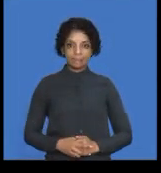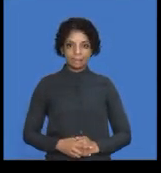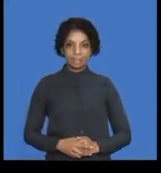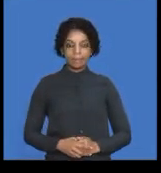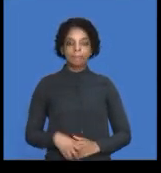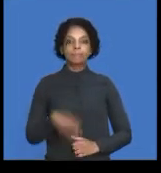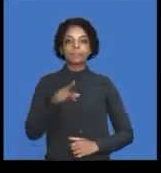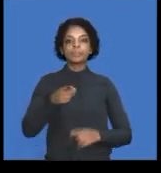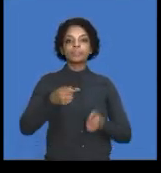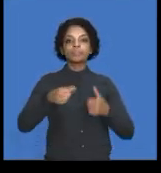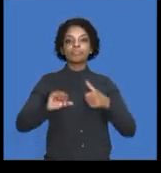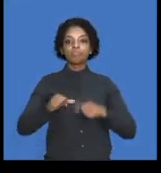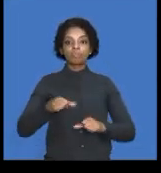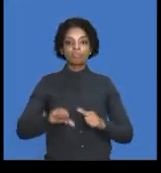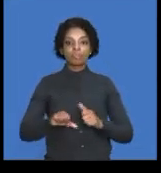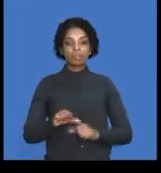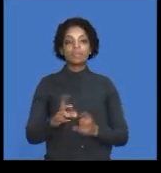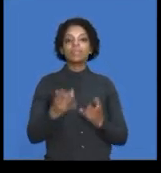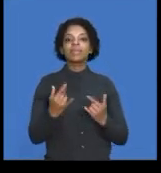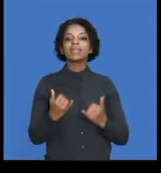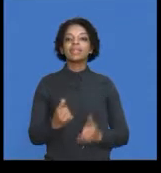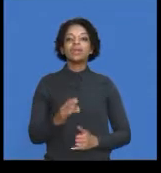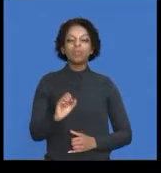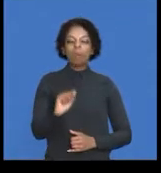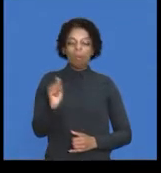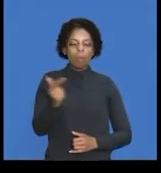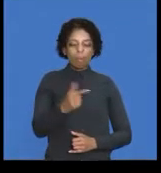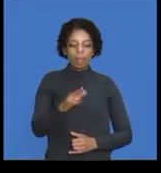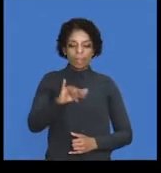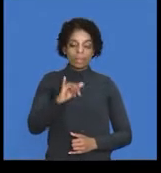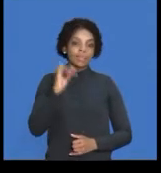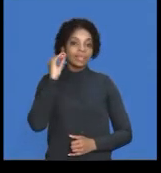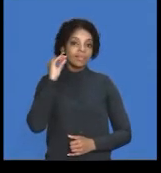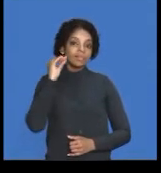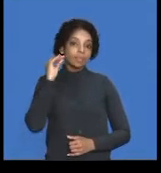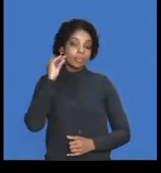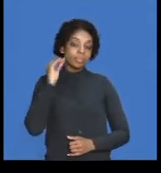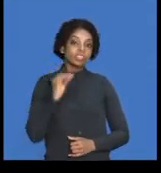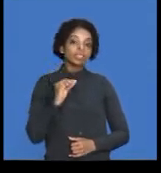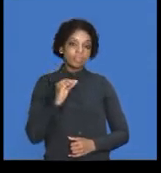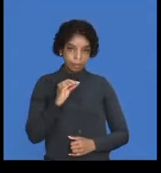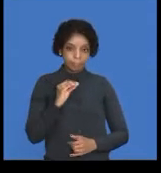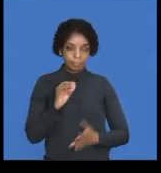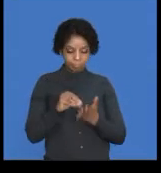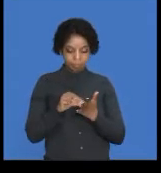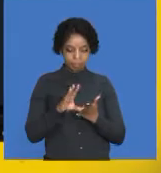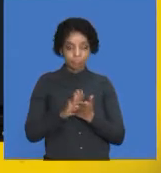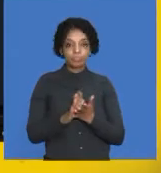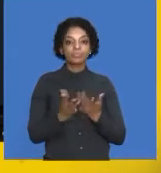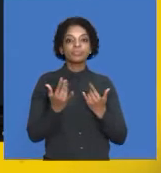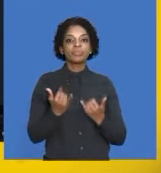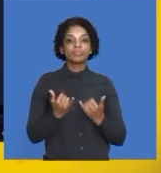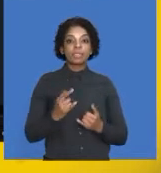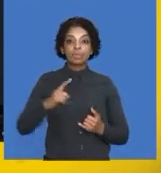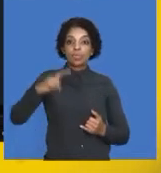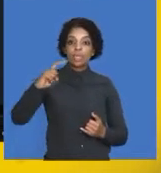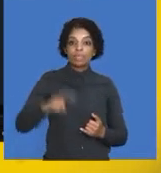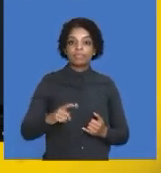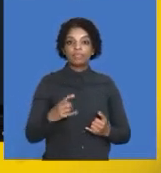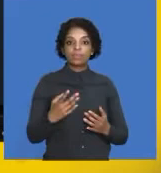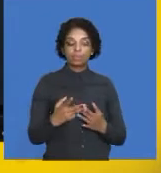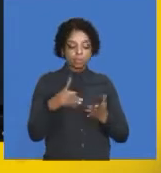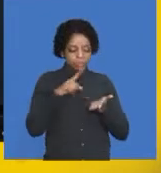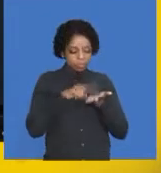admin section and the rest for the factory. So, taking all of that information into account, we now have to